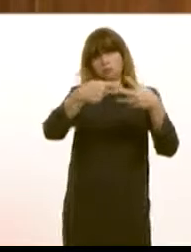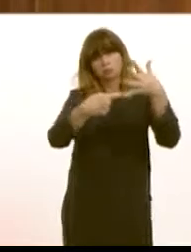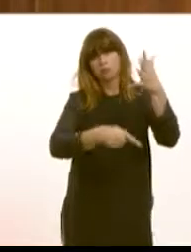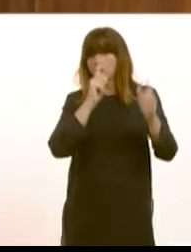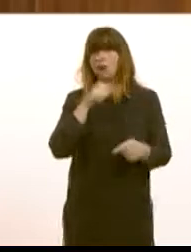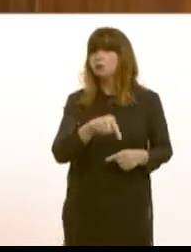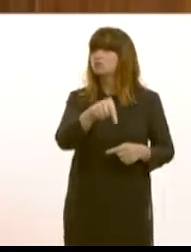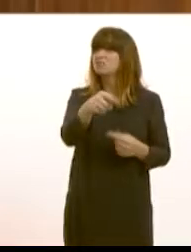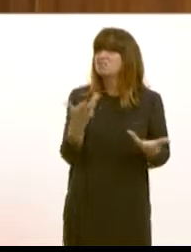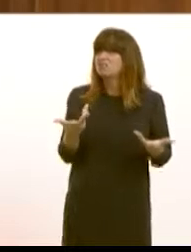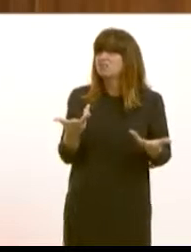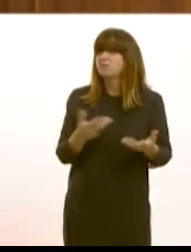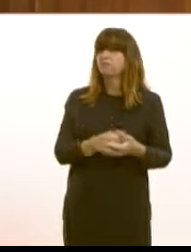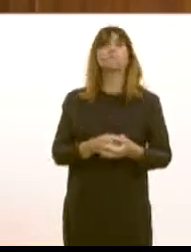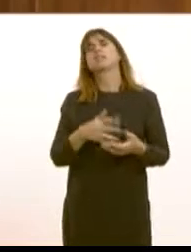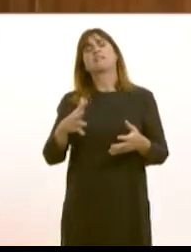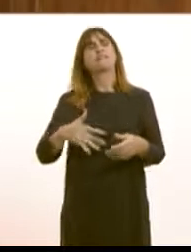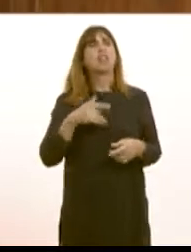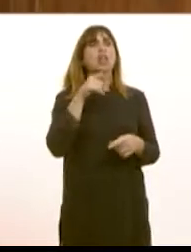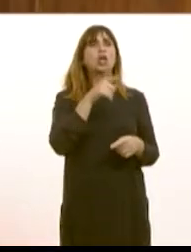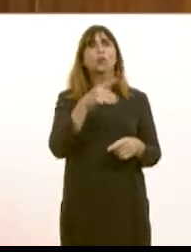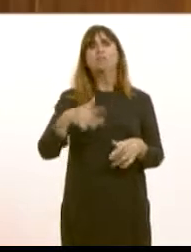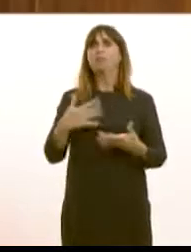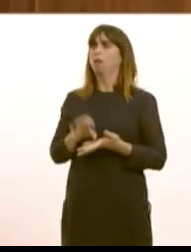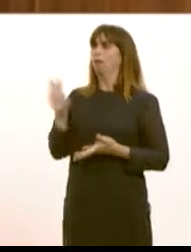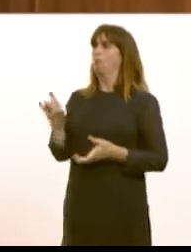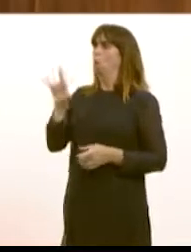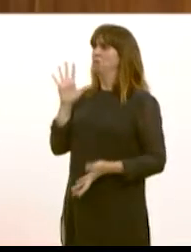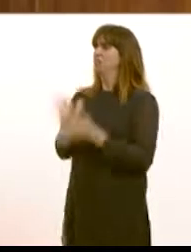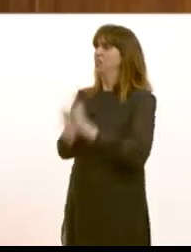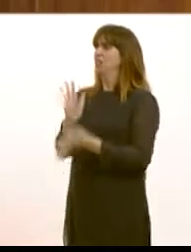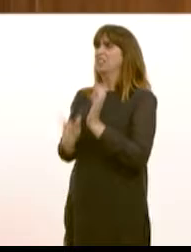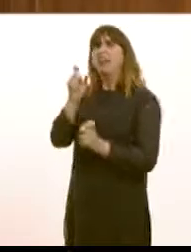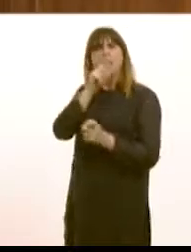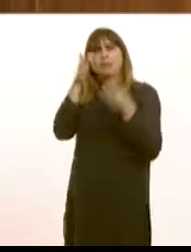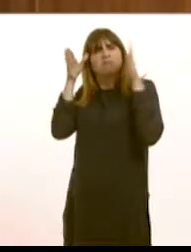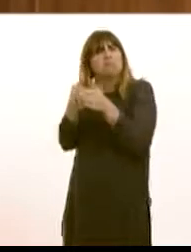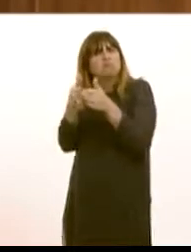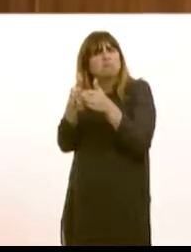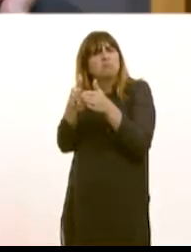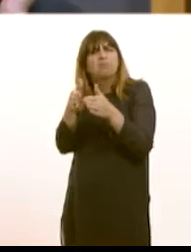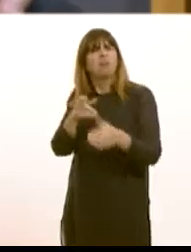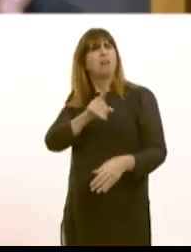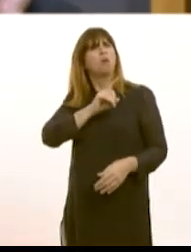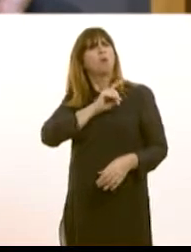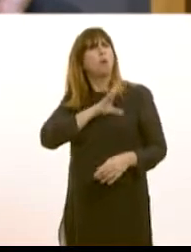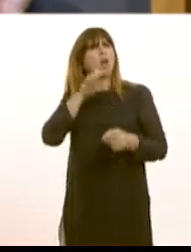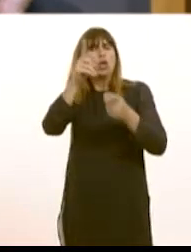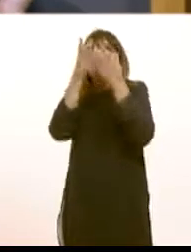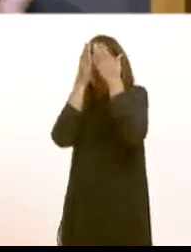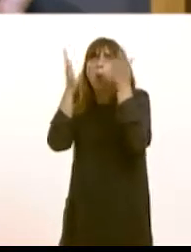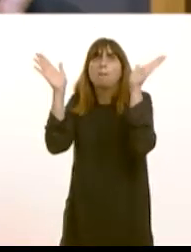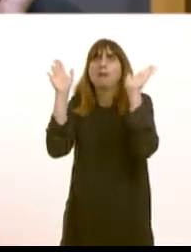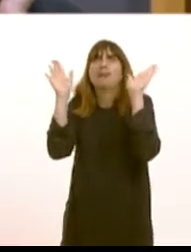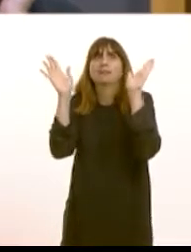the First Minister seems to have a rather static view of his functions as First Minister. Why don't we take a more dynamic view